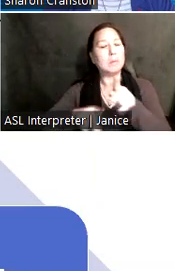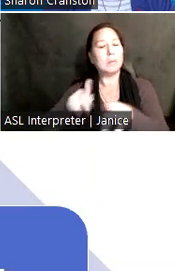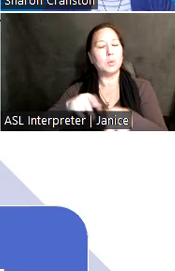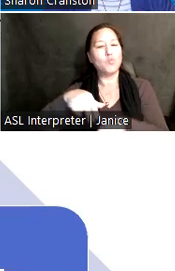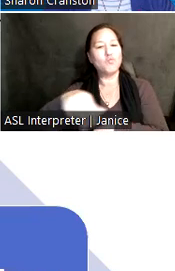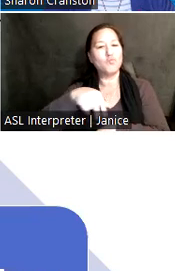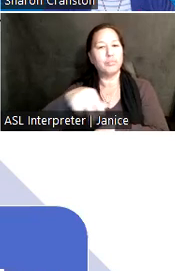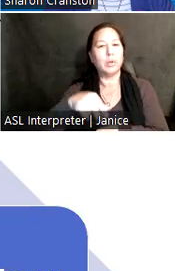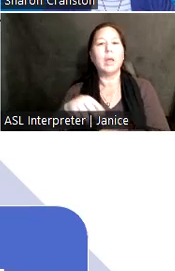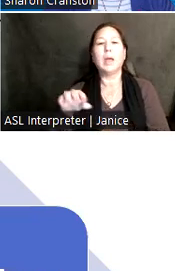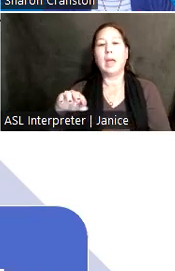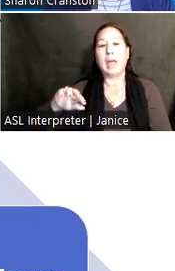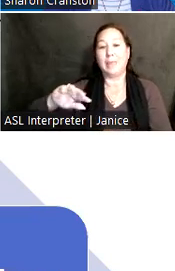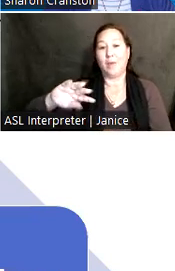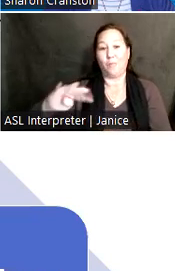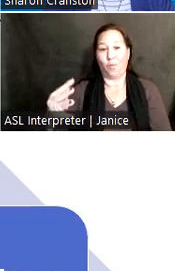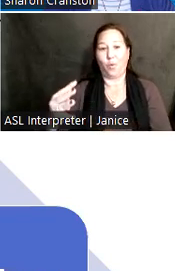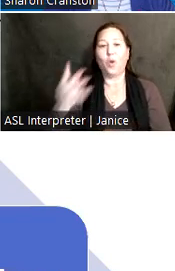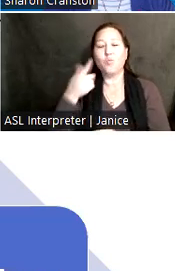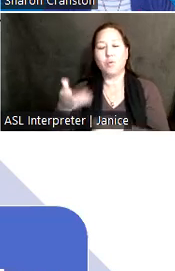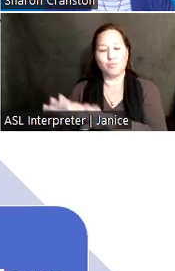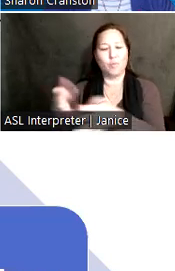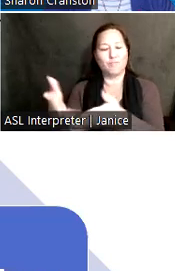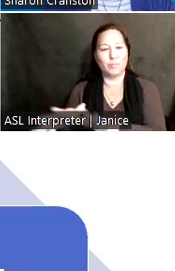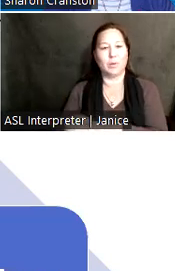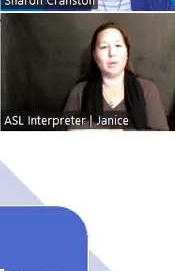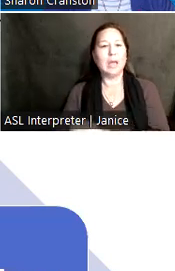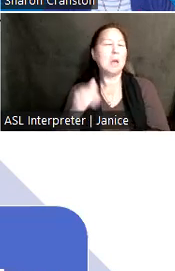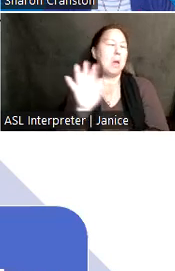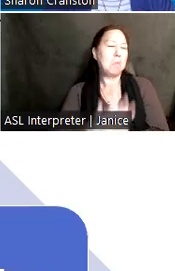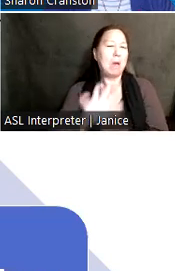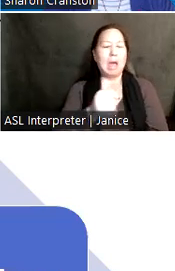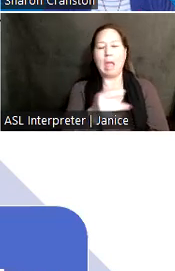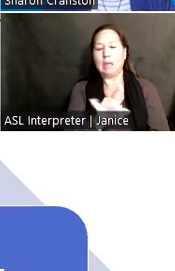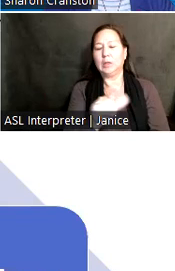Construction is expected to take 18 to 24 months. Katie?